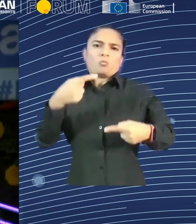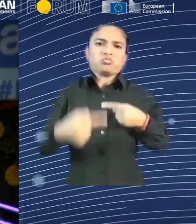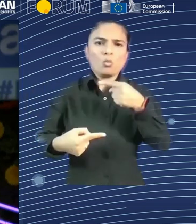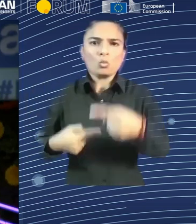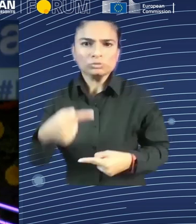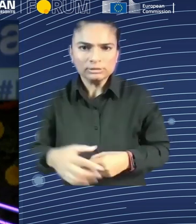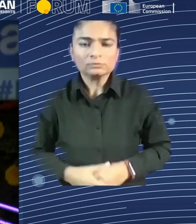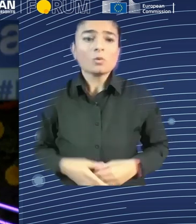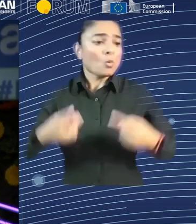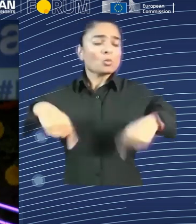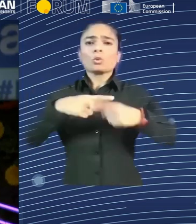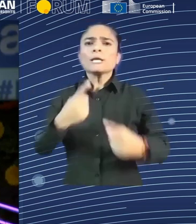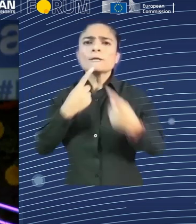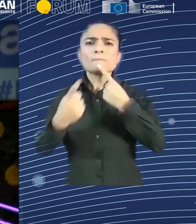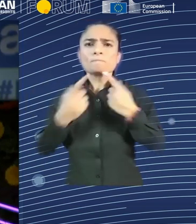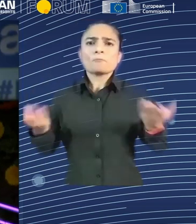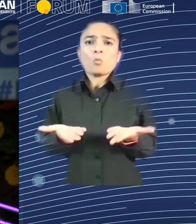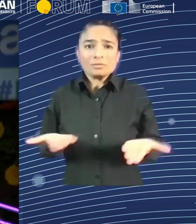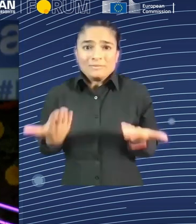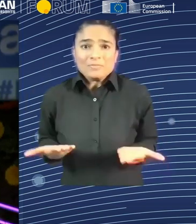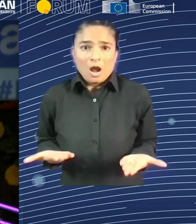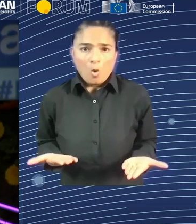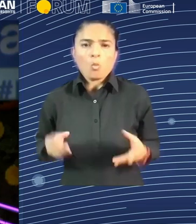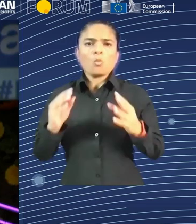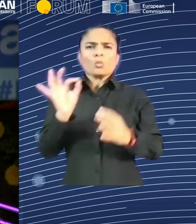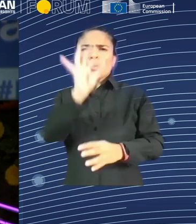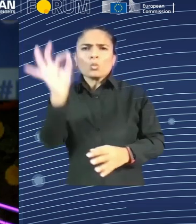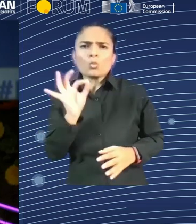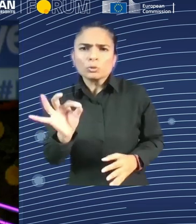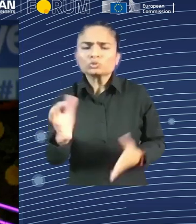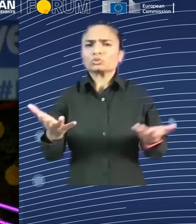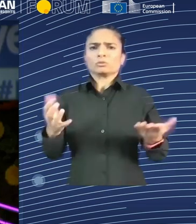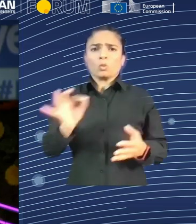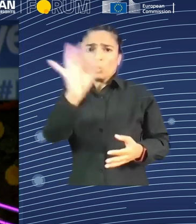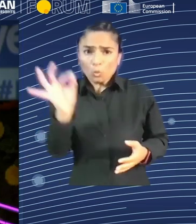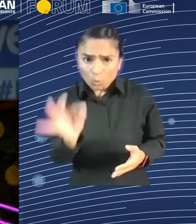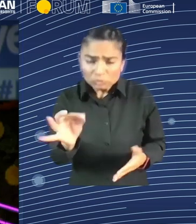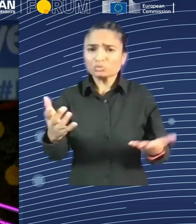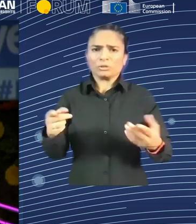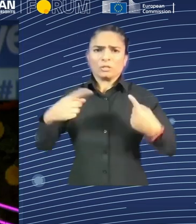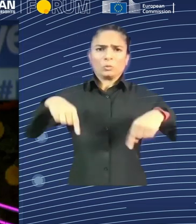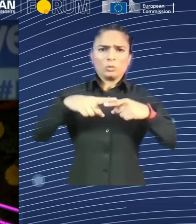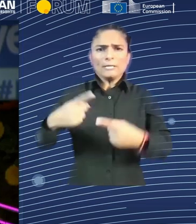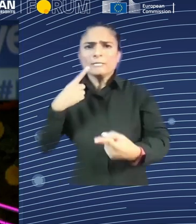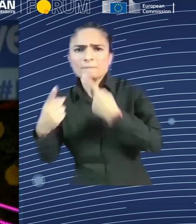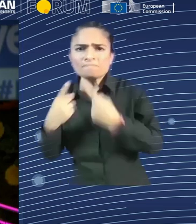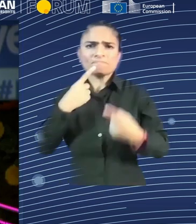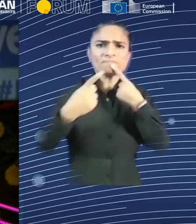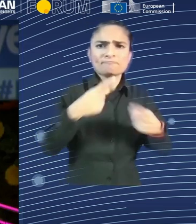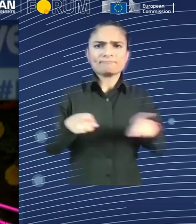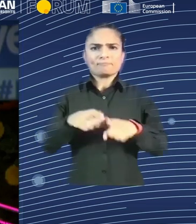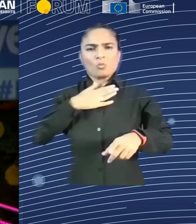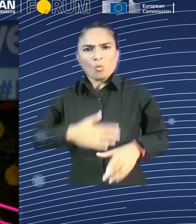enhancing innovation and competitive power, and that in a way that is future-proof while protecting fundamental human rights